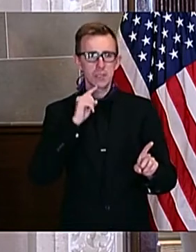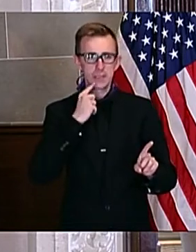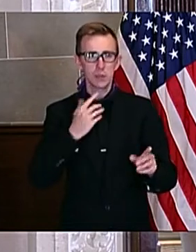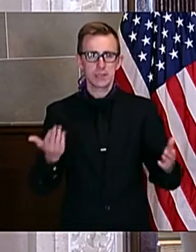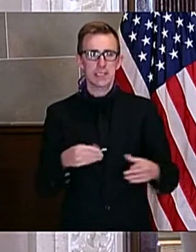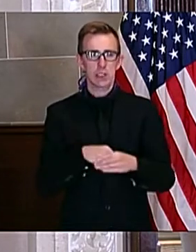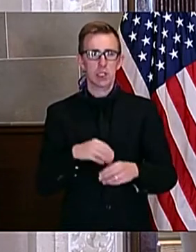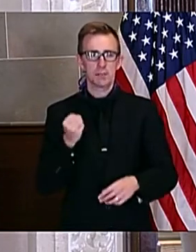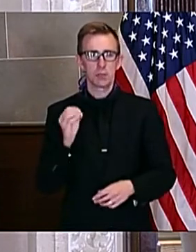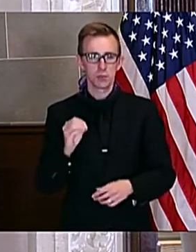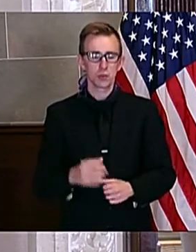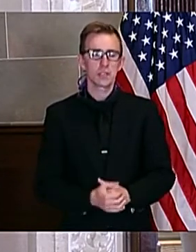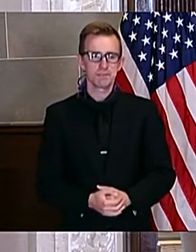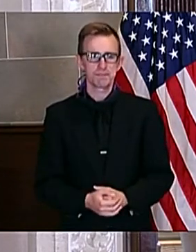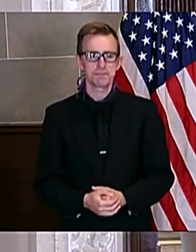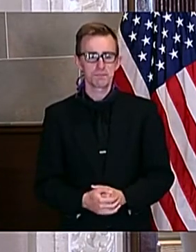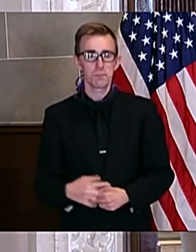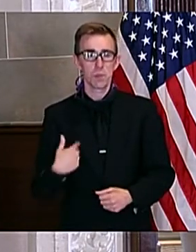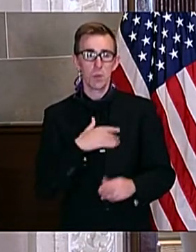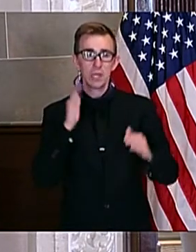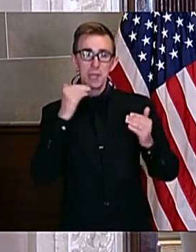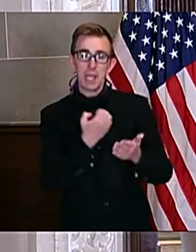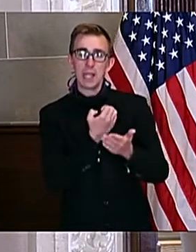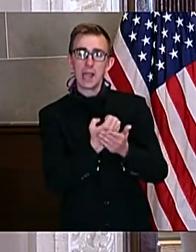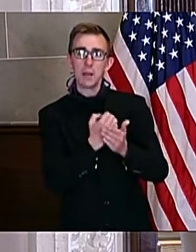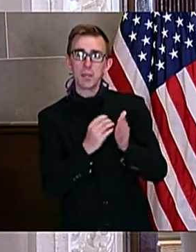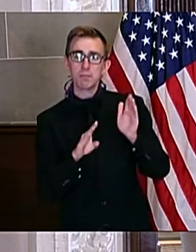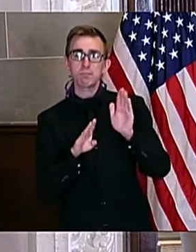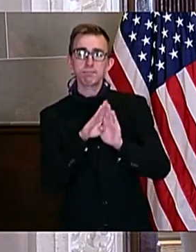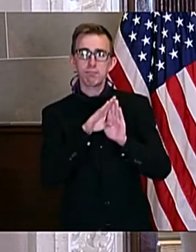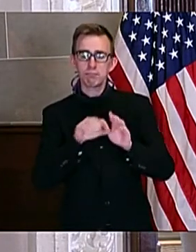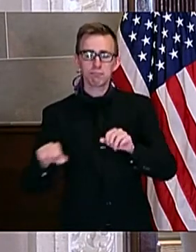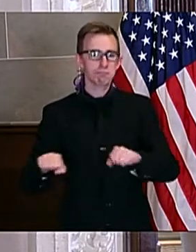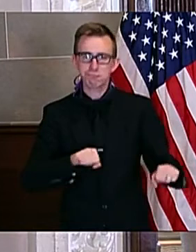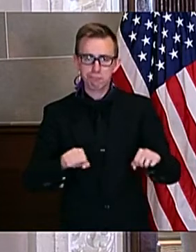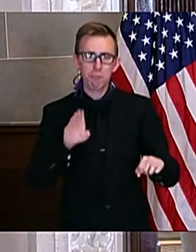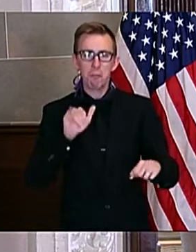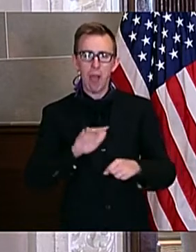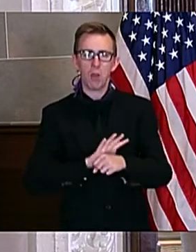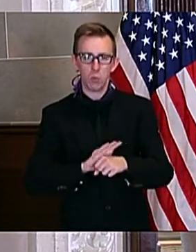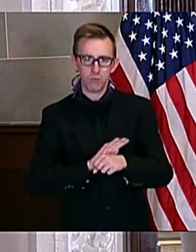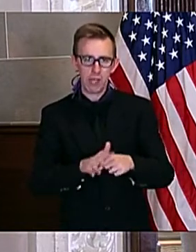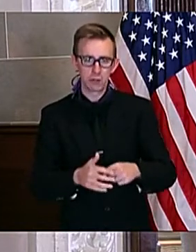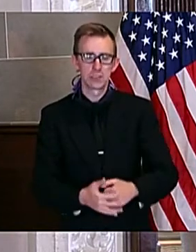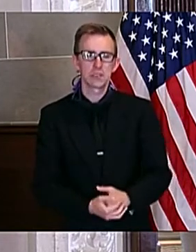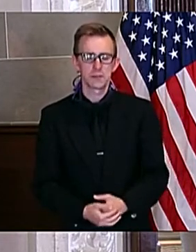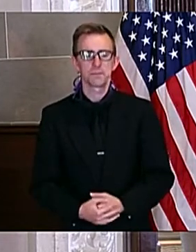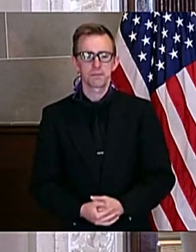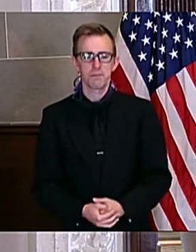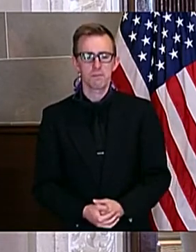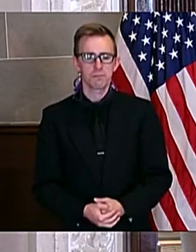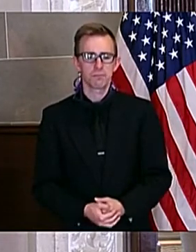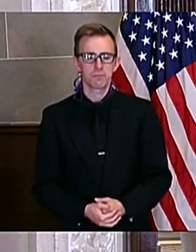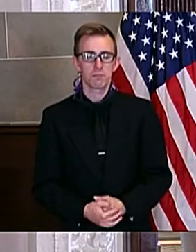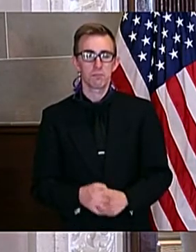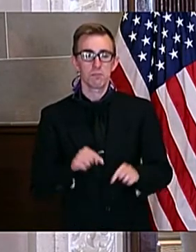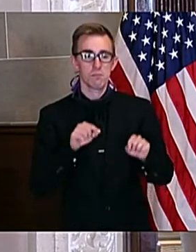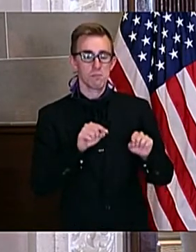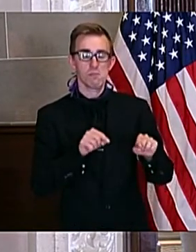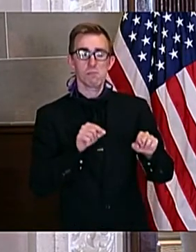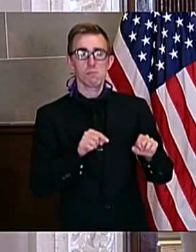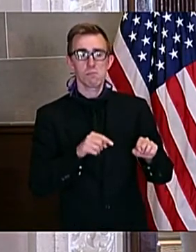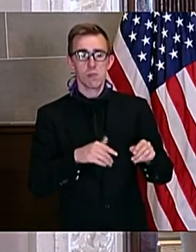on our anticipated economic growth. This is truly unlike anything